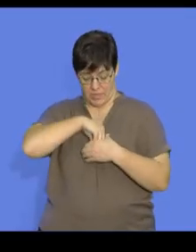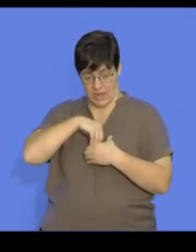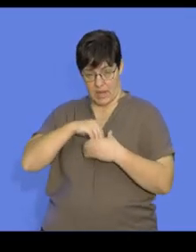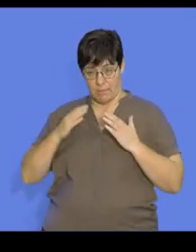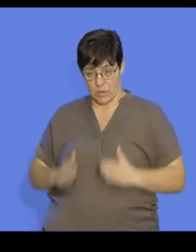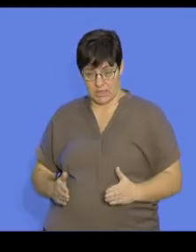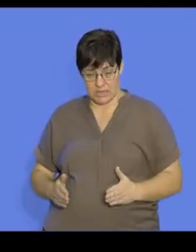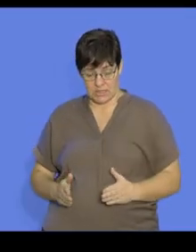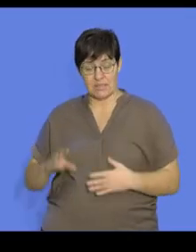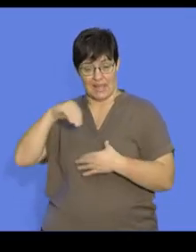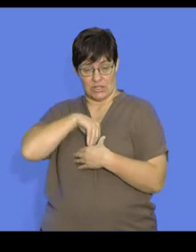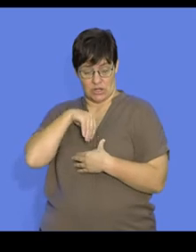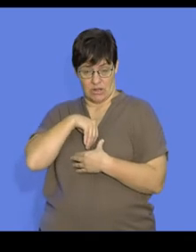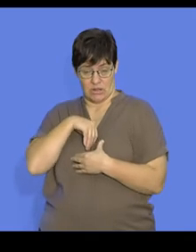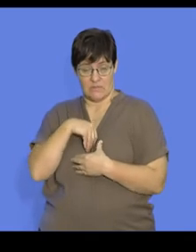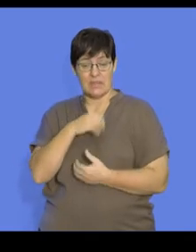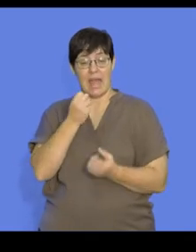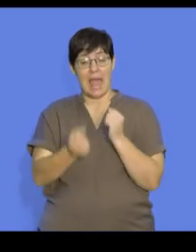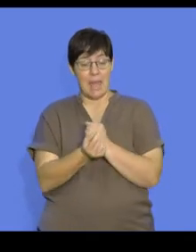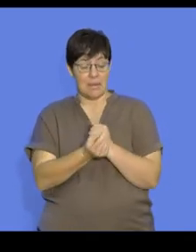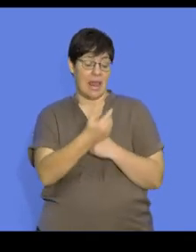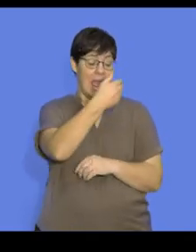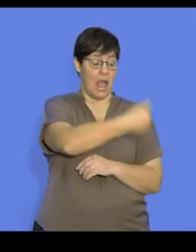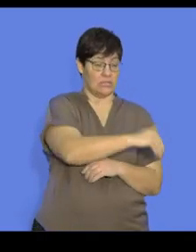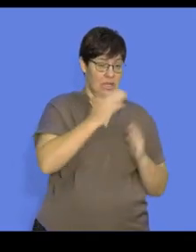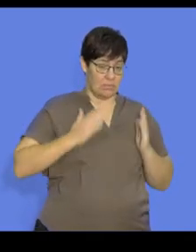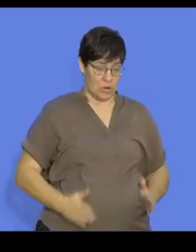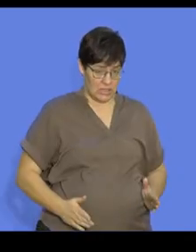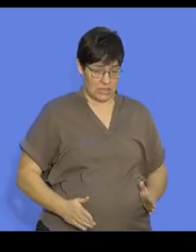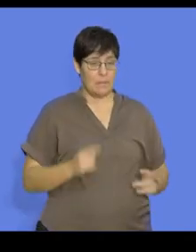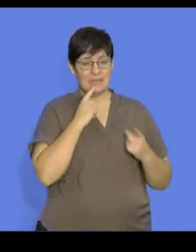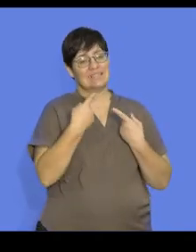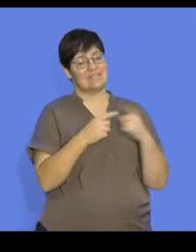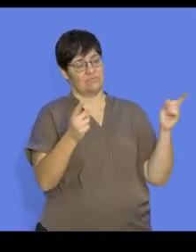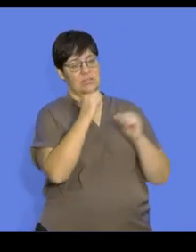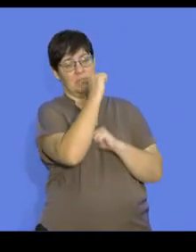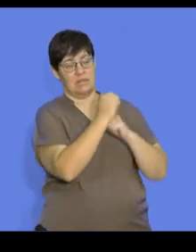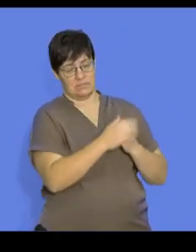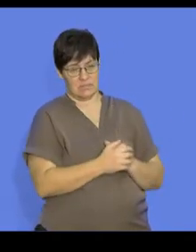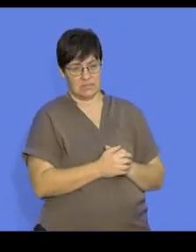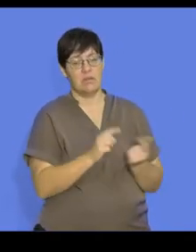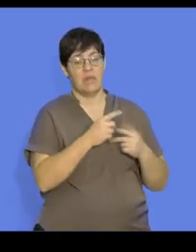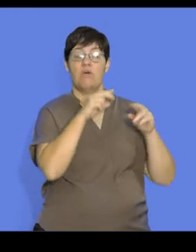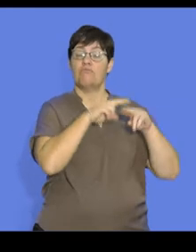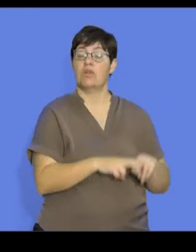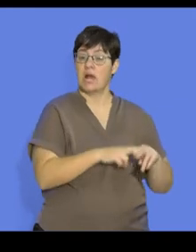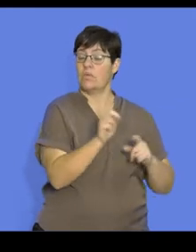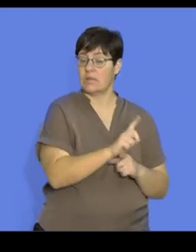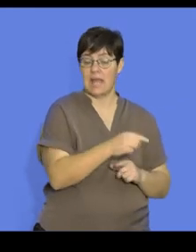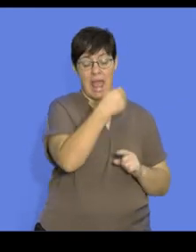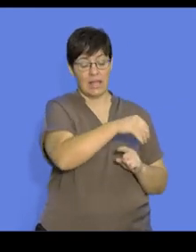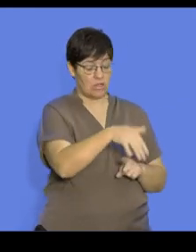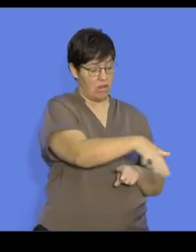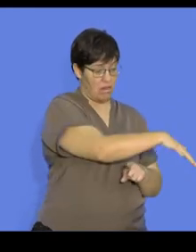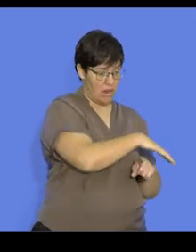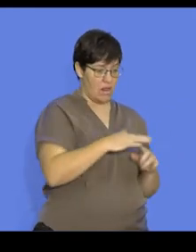we refer to that as internal. If it happens externally, it's a different mechanism where the gametes rely on the external